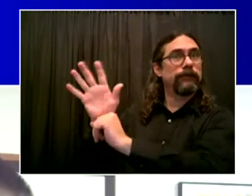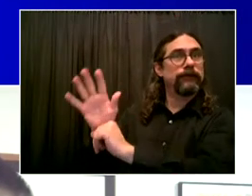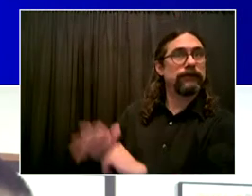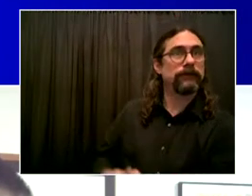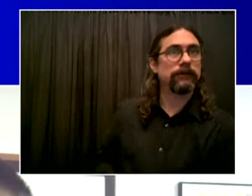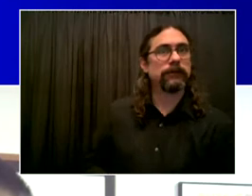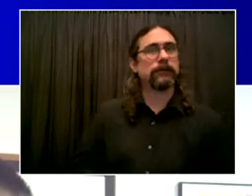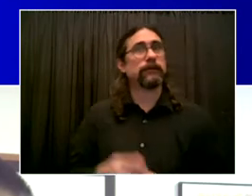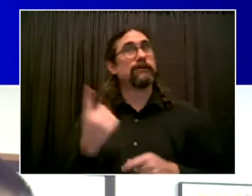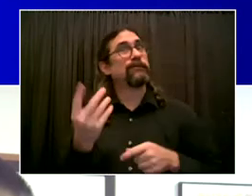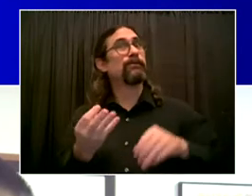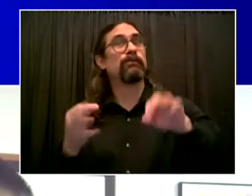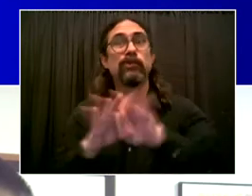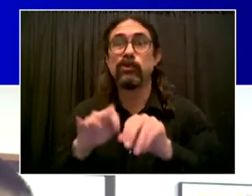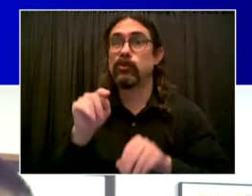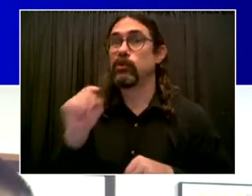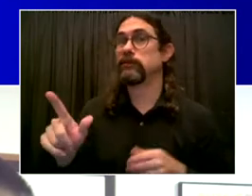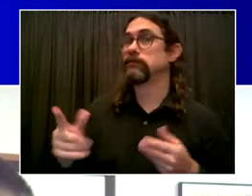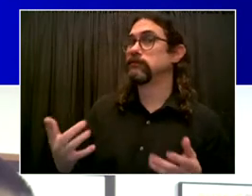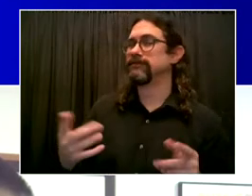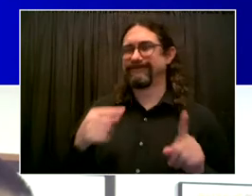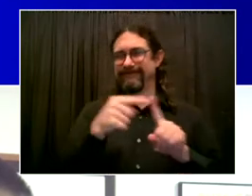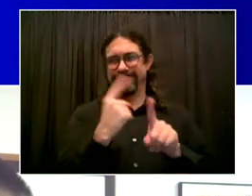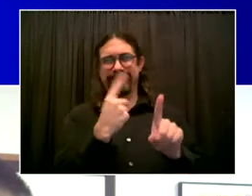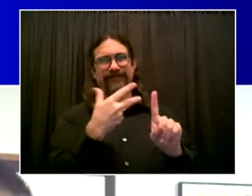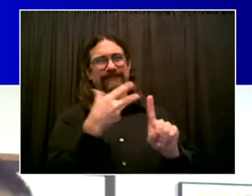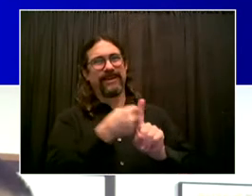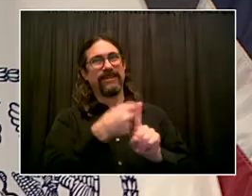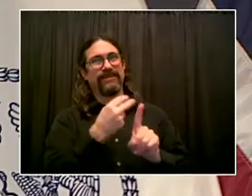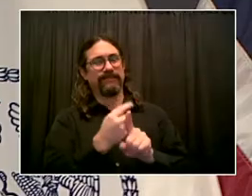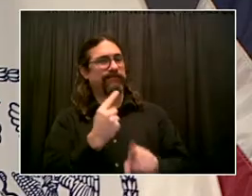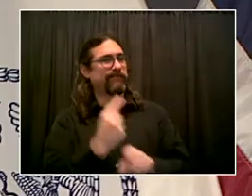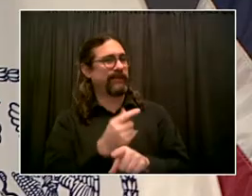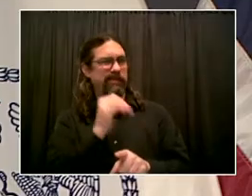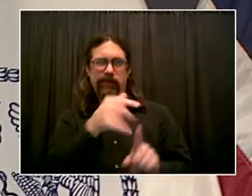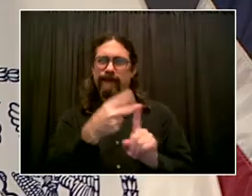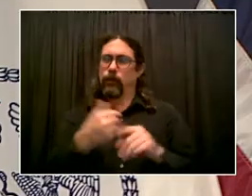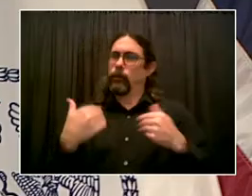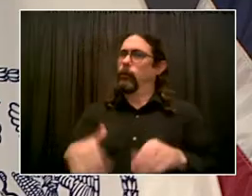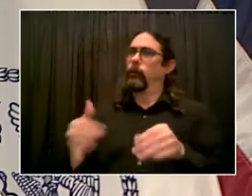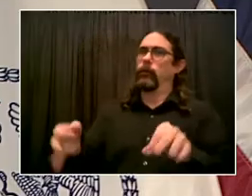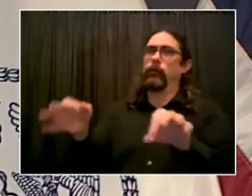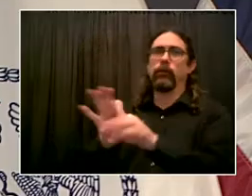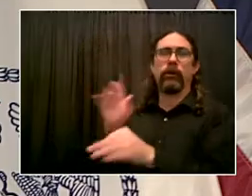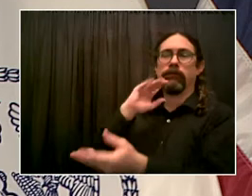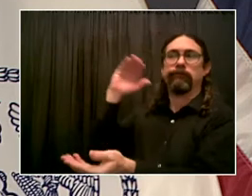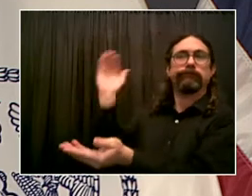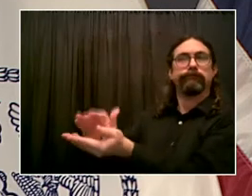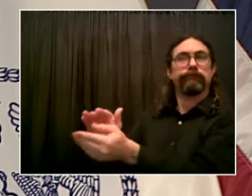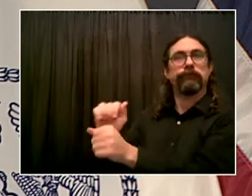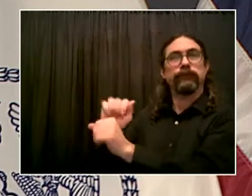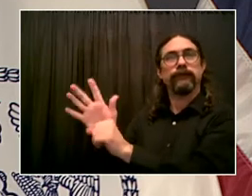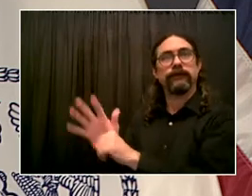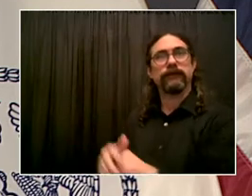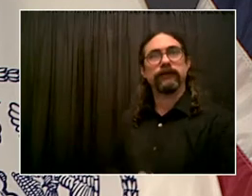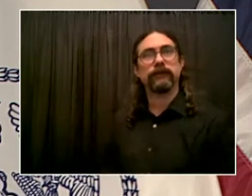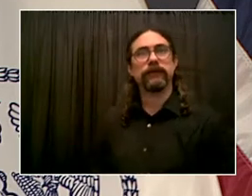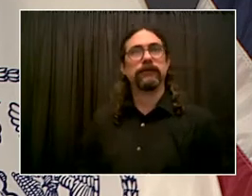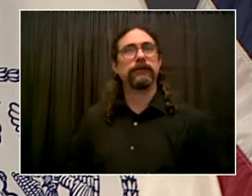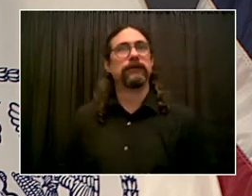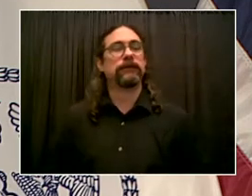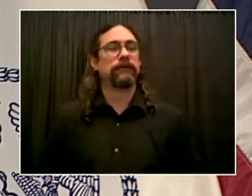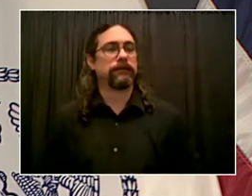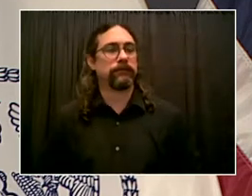information to date is that any of the variants we've seen are affected helpfully by the